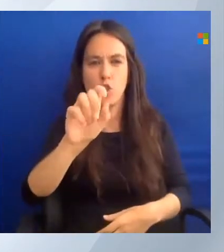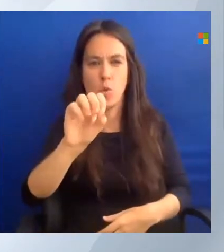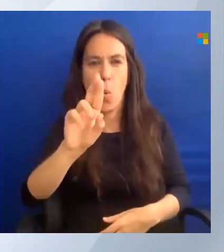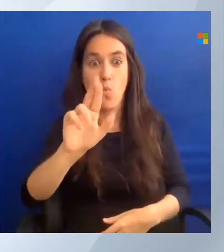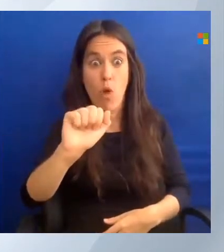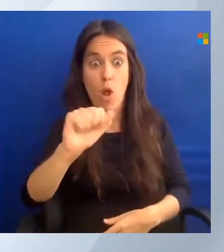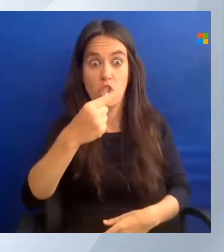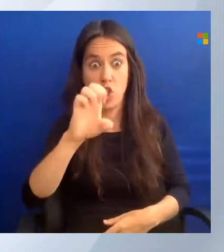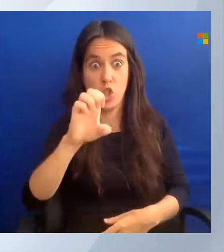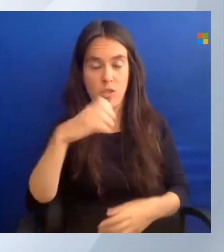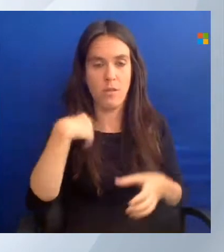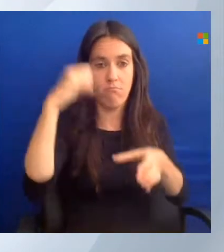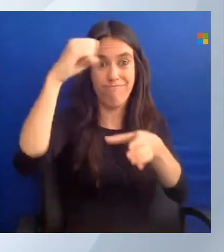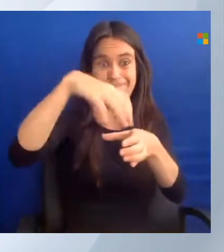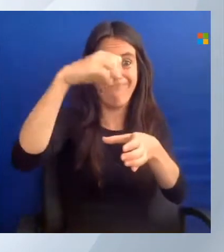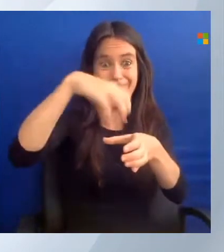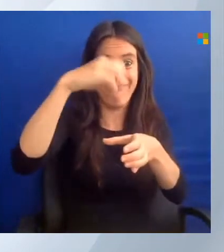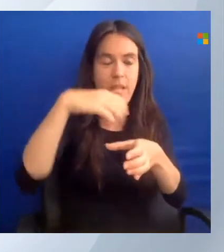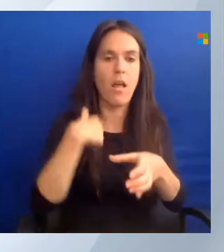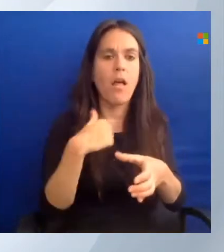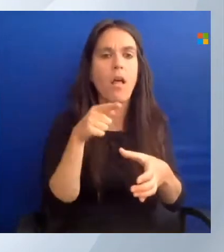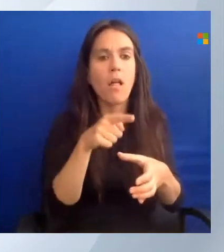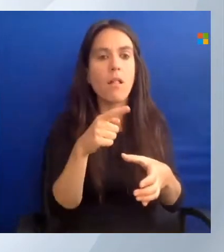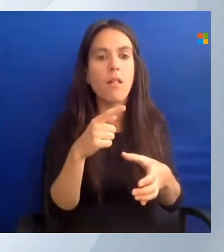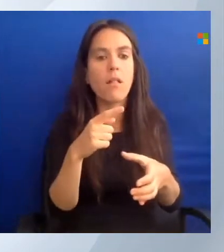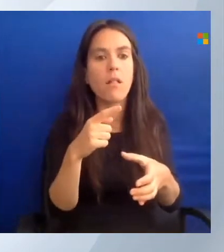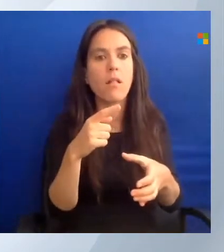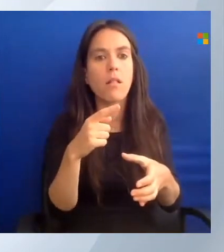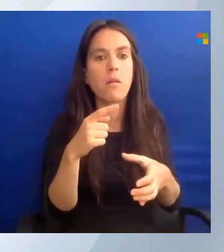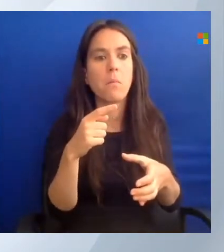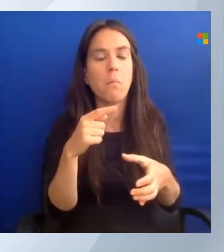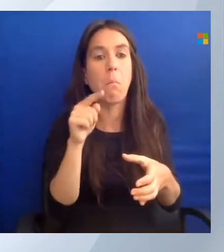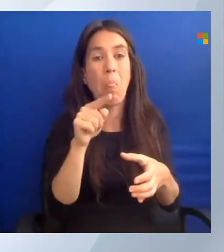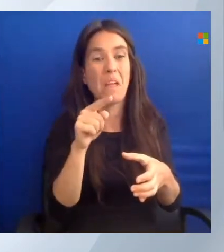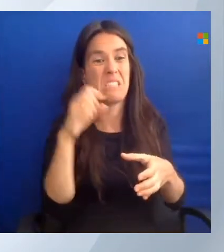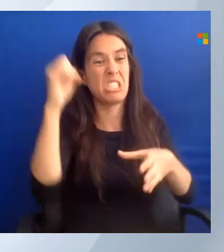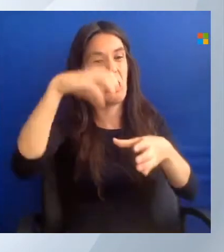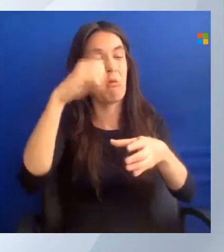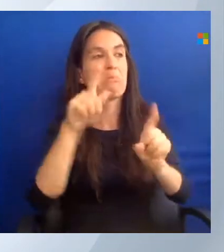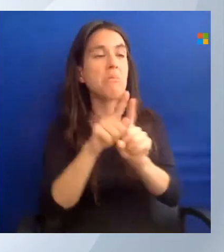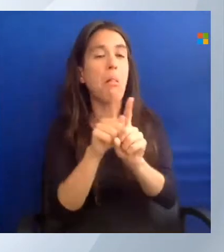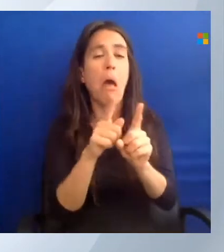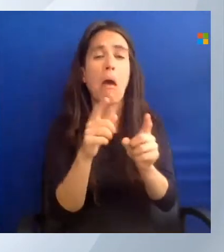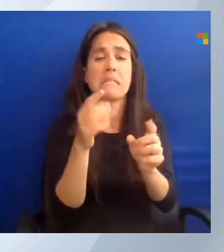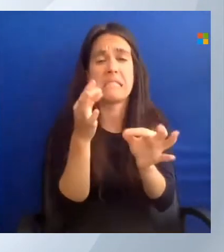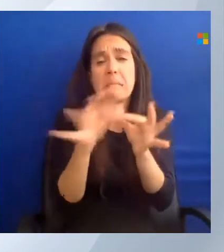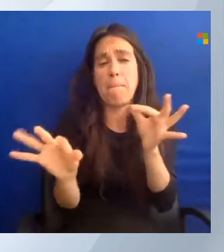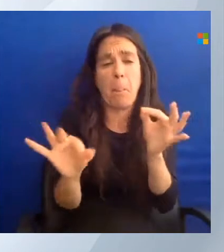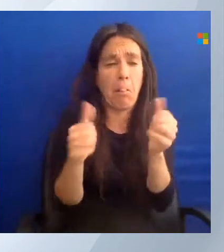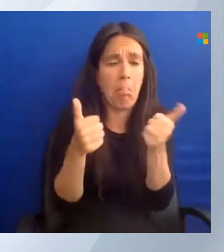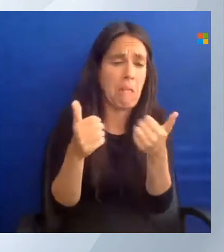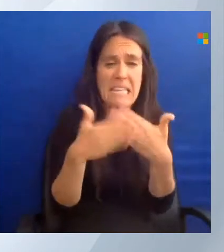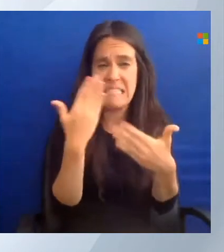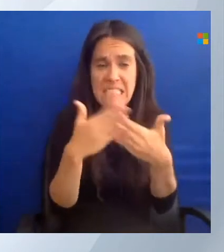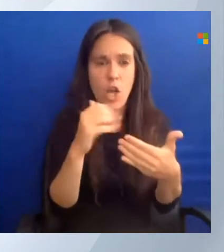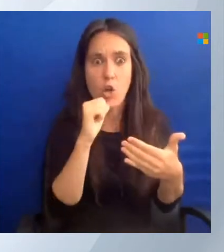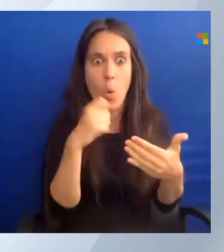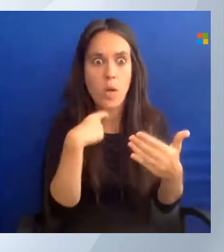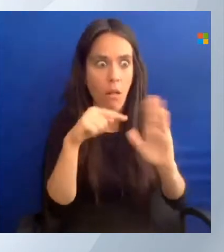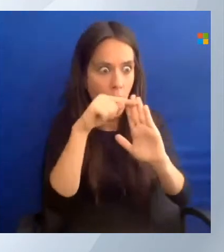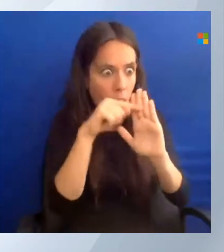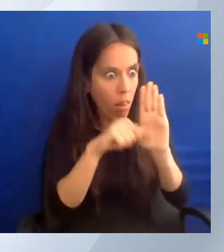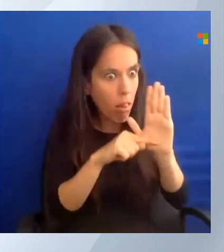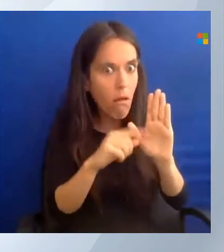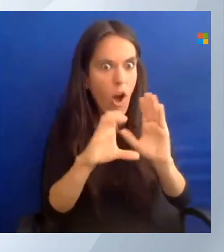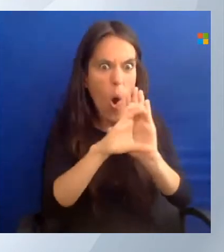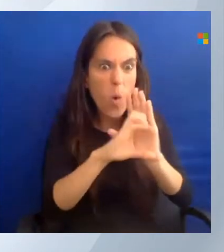reasons for that. One, they don't need a lot of parameters. So it's relatively simple. And two, they deploy very fast. So